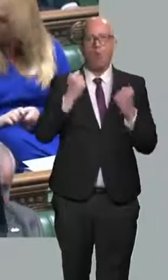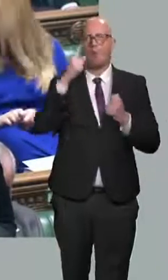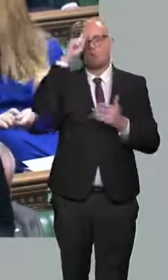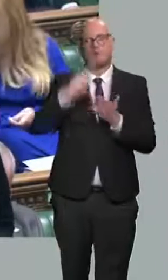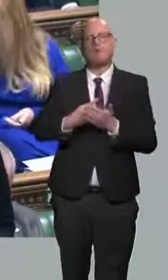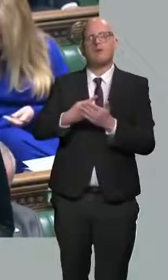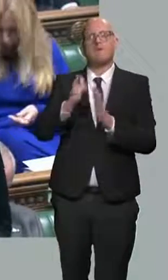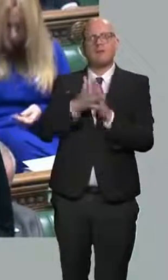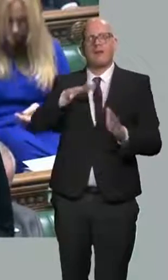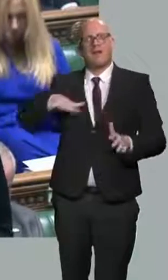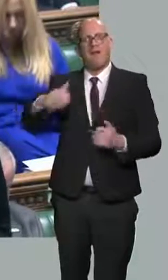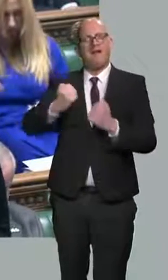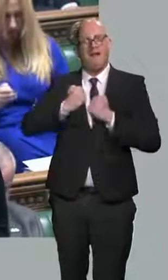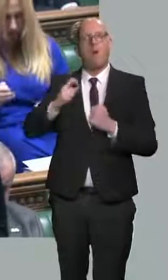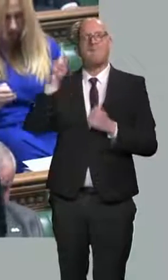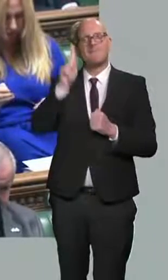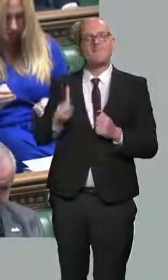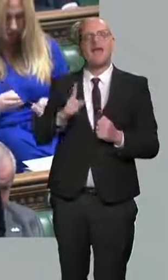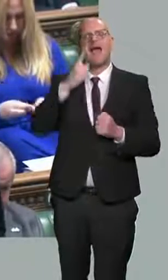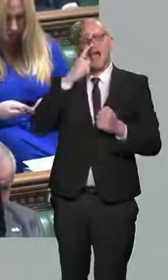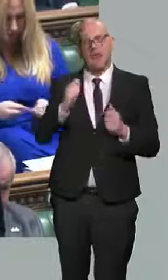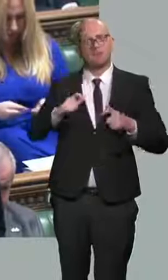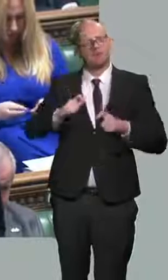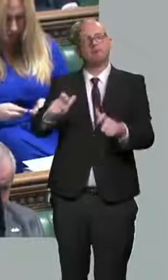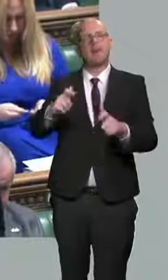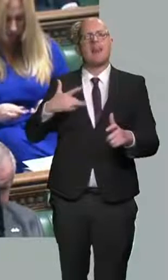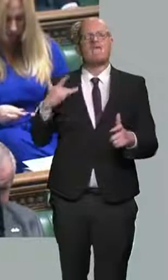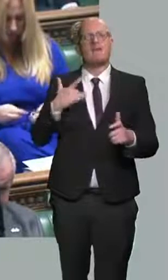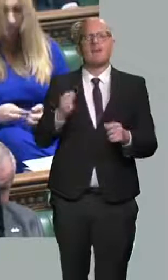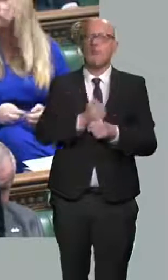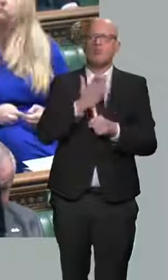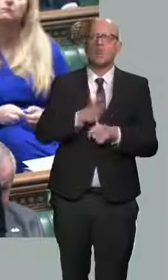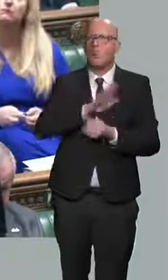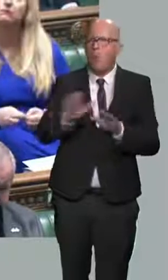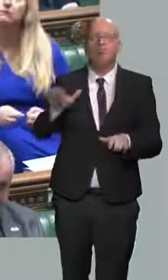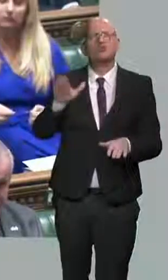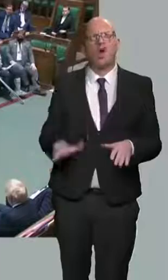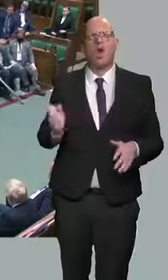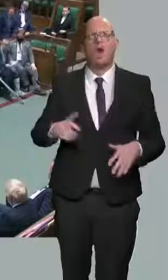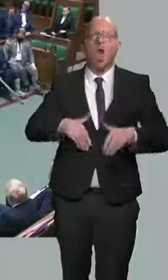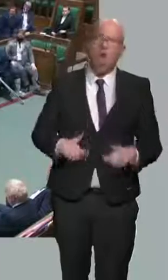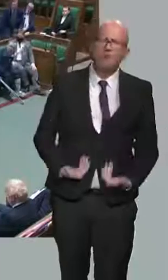people, all of them, can have a decent standard of living and that no child goes to bed with an empty tummy and a cold home.